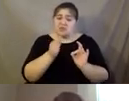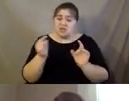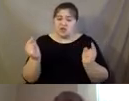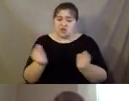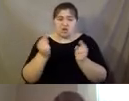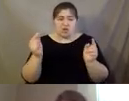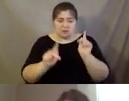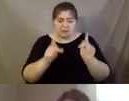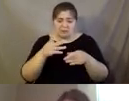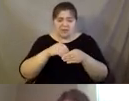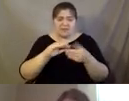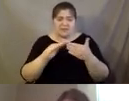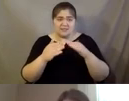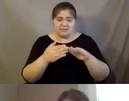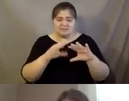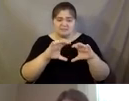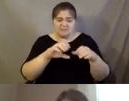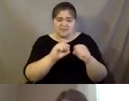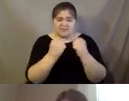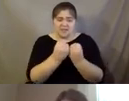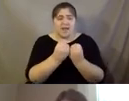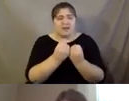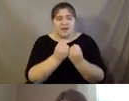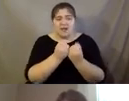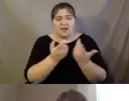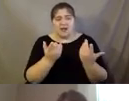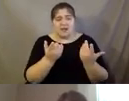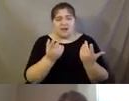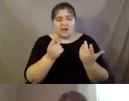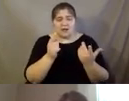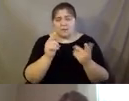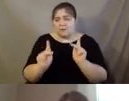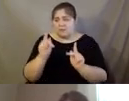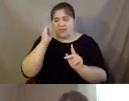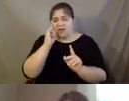our society seem to find it's okay if seniors get COVID-19.